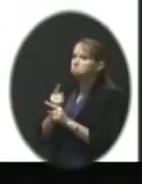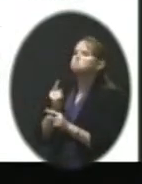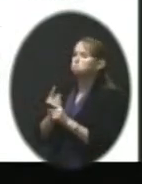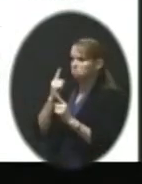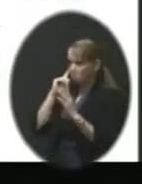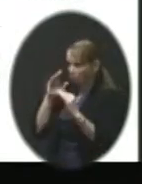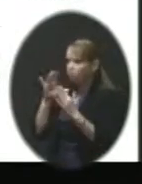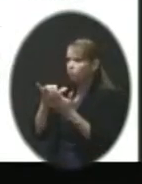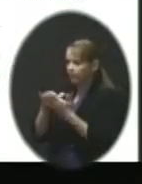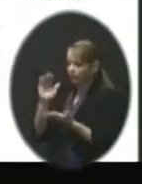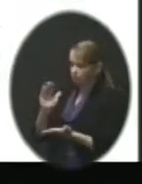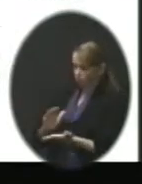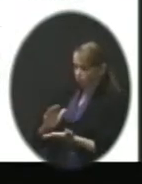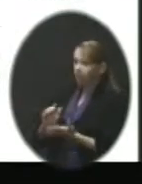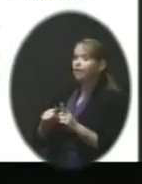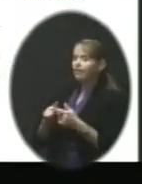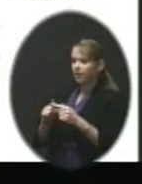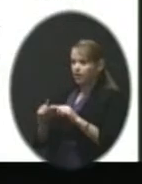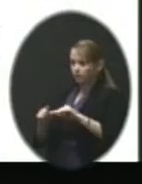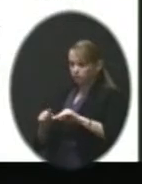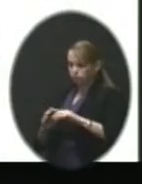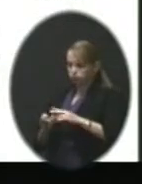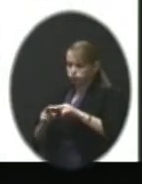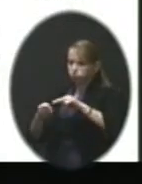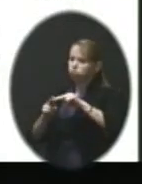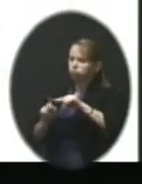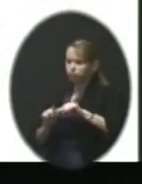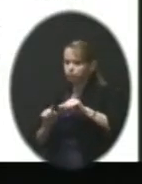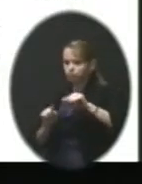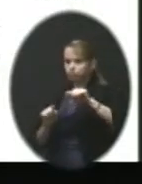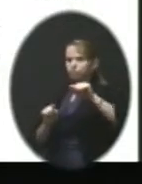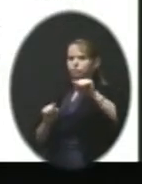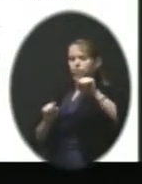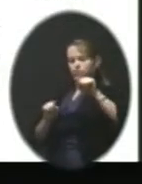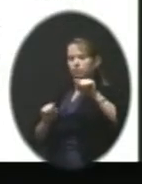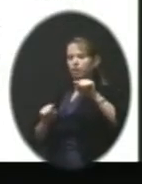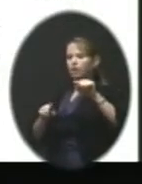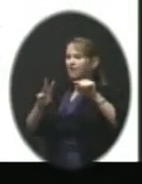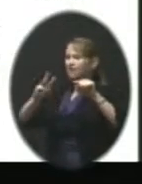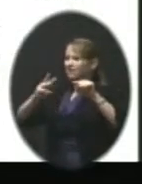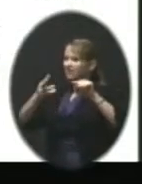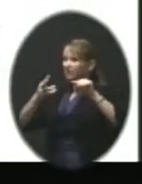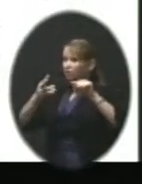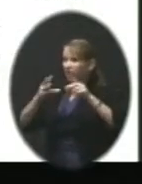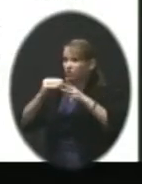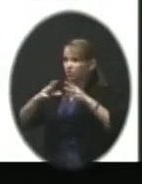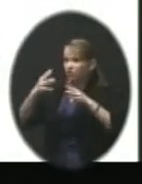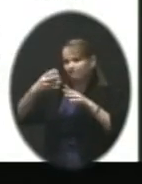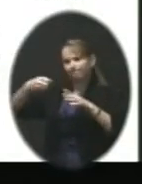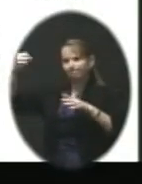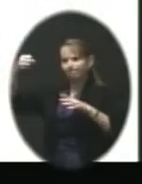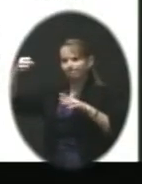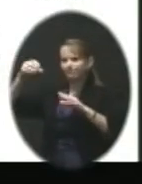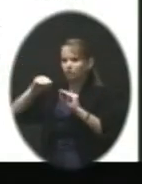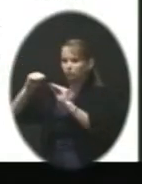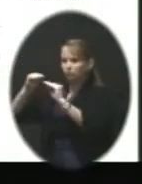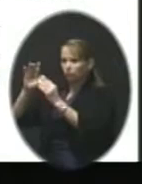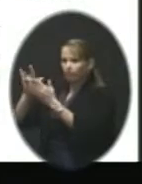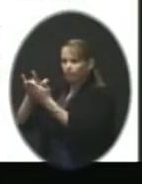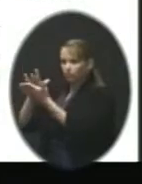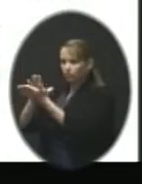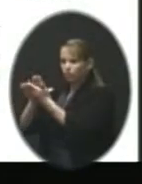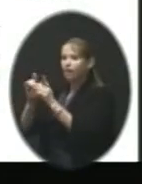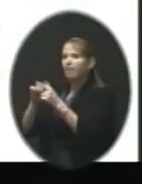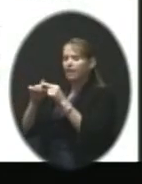And then it started to build back up. It decreased again. We pulled those sixth graders out for reconfiguration. And then it did just again,